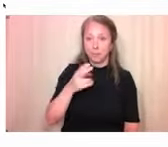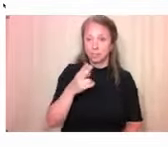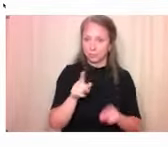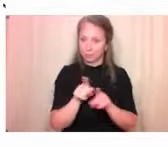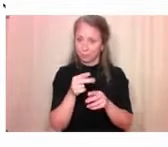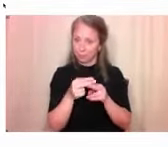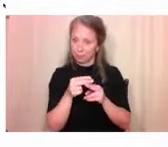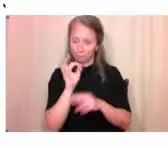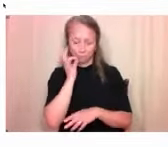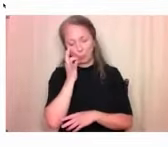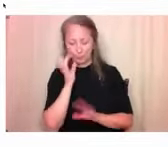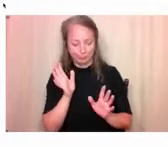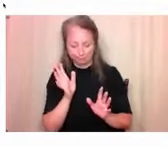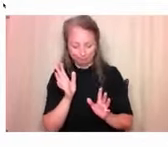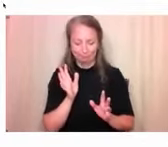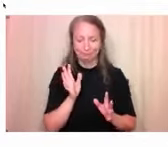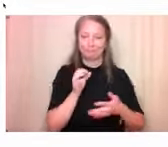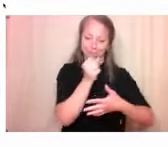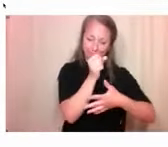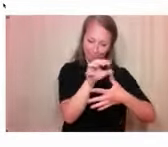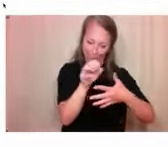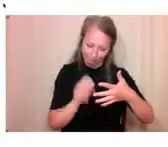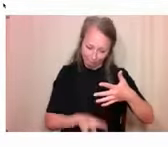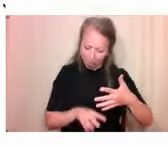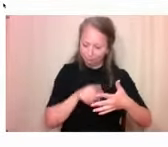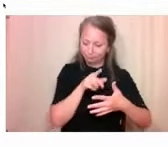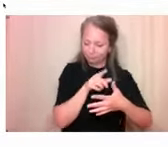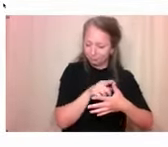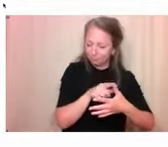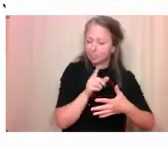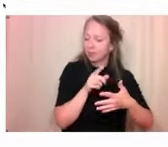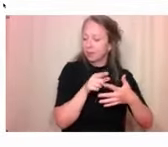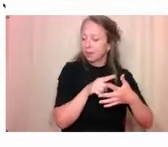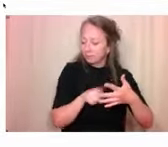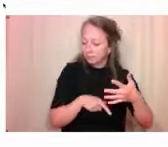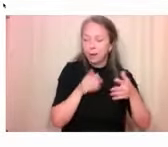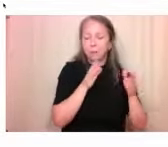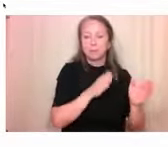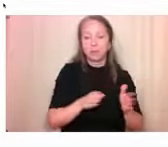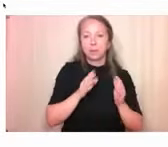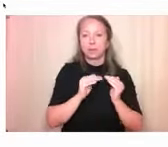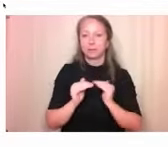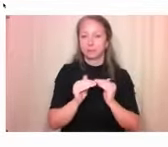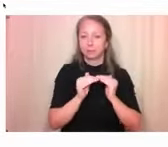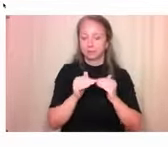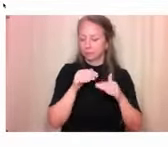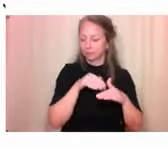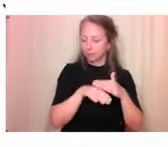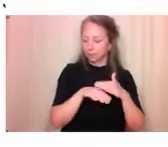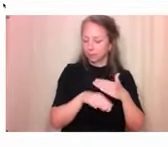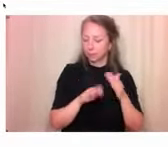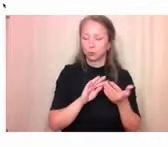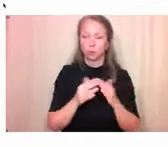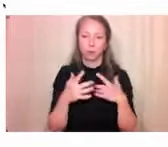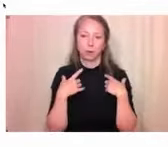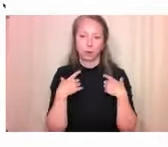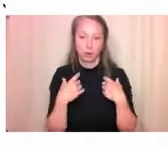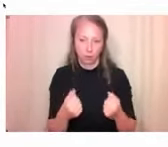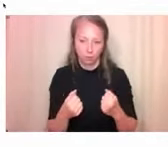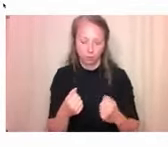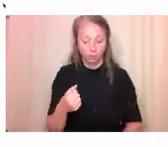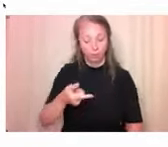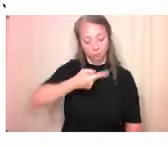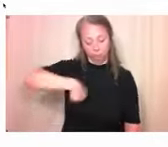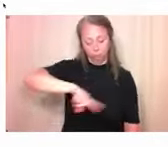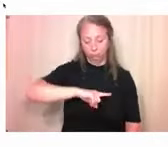for Planning for Equity, Accessibility, and Community Health. So we're a group of full-time researchers, faculty members, and students at